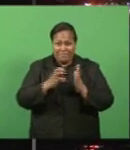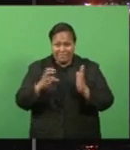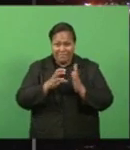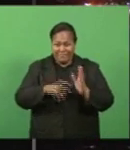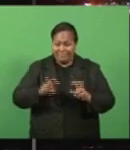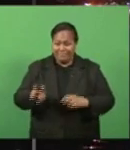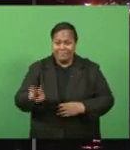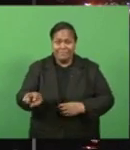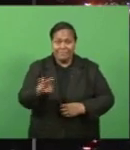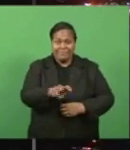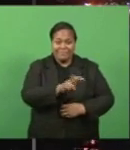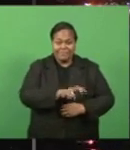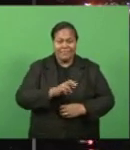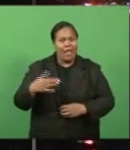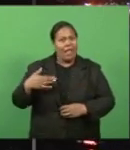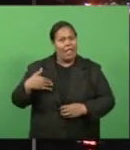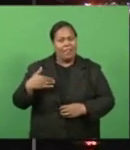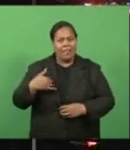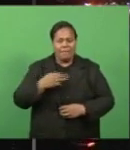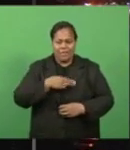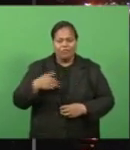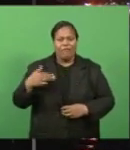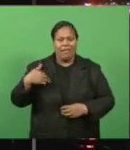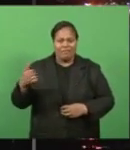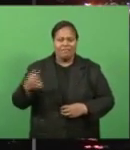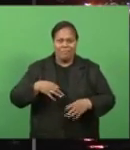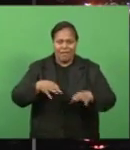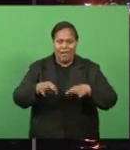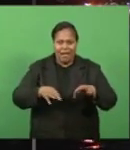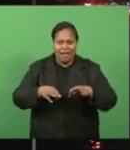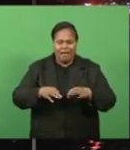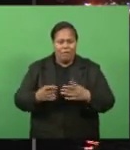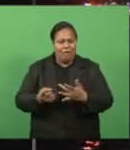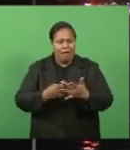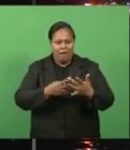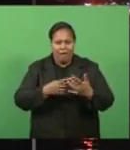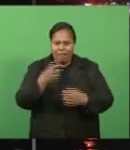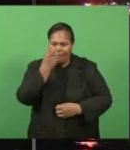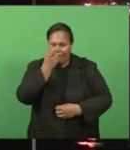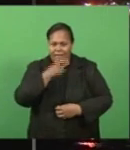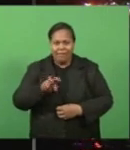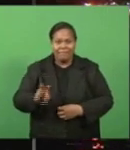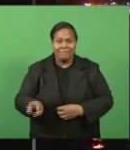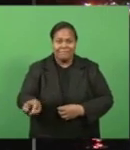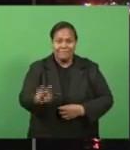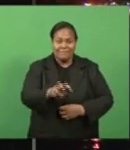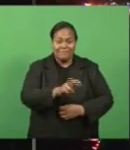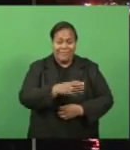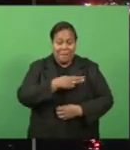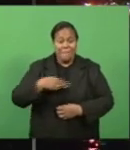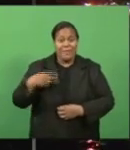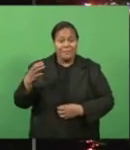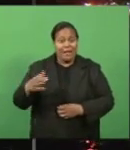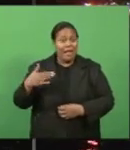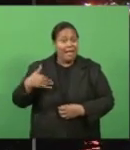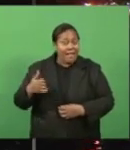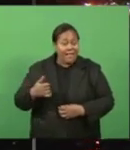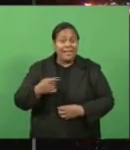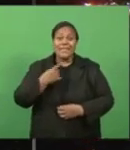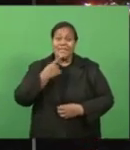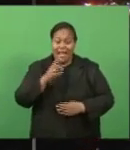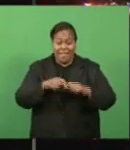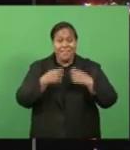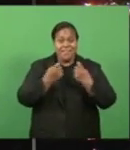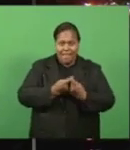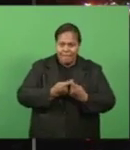further containment measures for any potential coronavirus cases. Health Minister Dr. Ifarimi Ongainambete says their teams have hit the